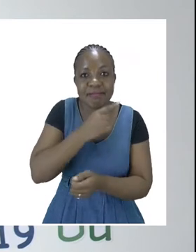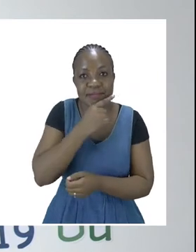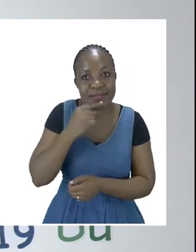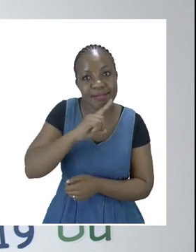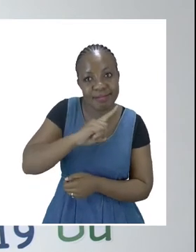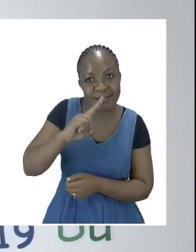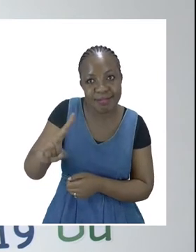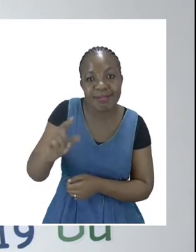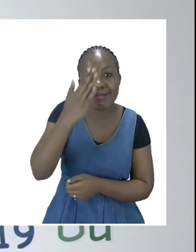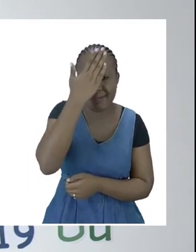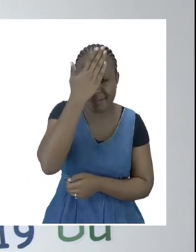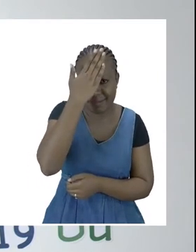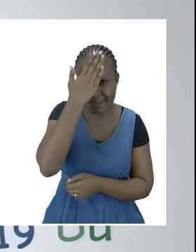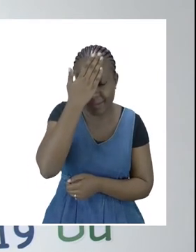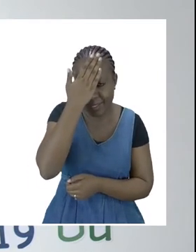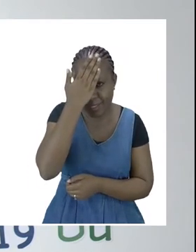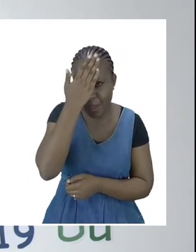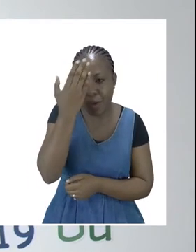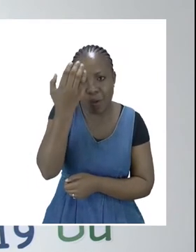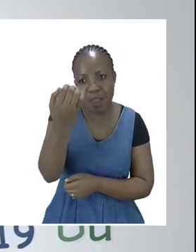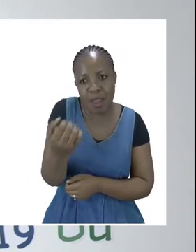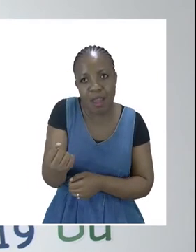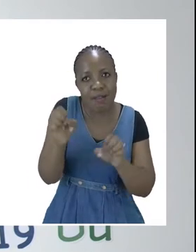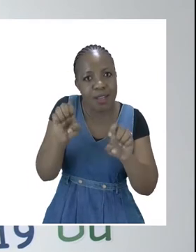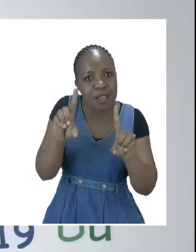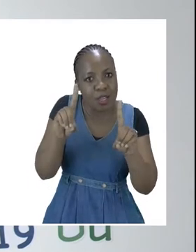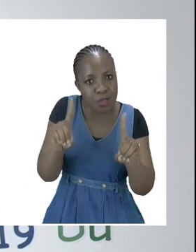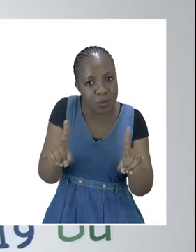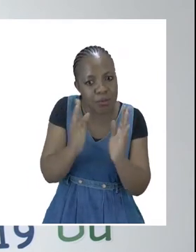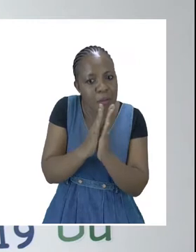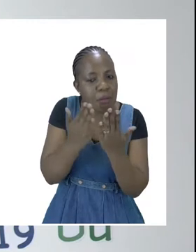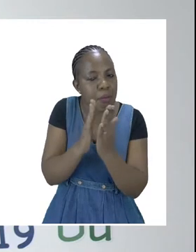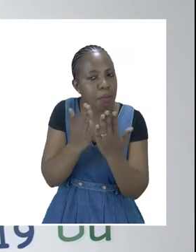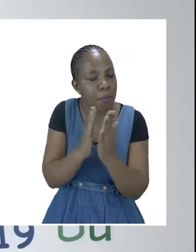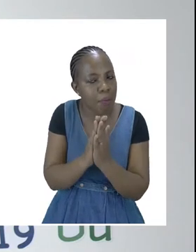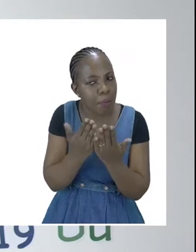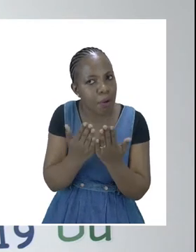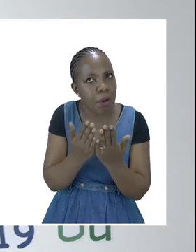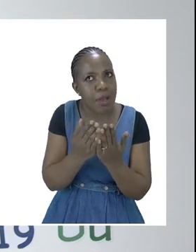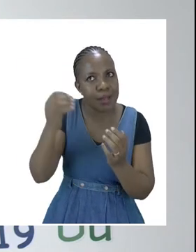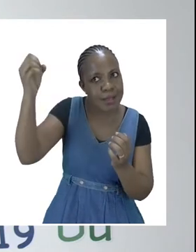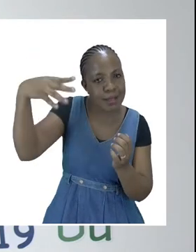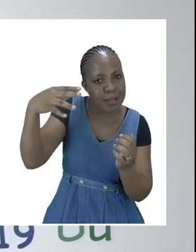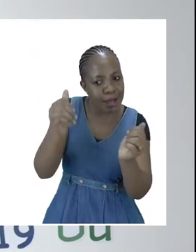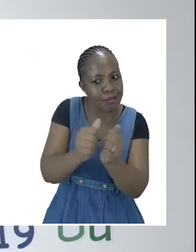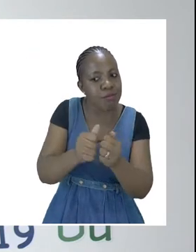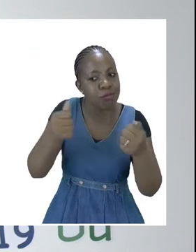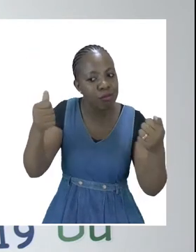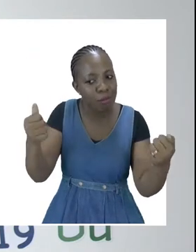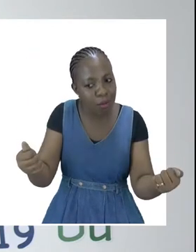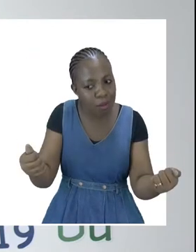education booklet in our daily newspaper street sales or at your school